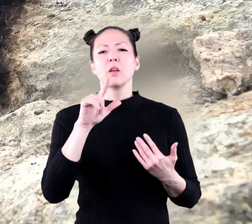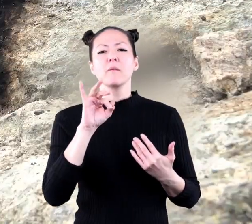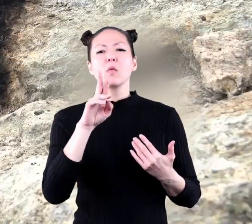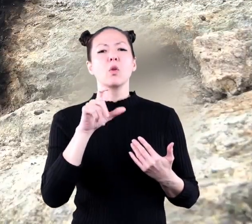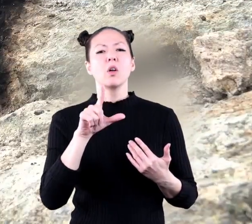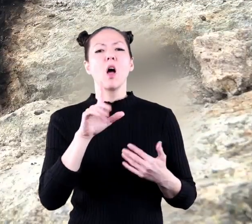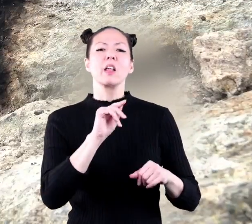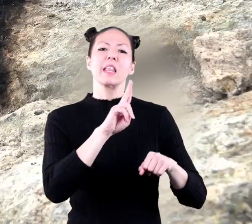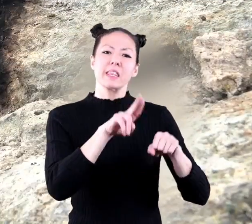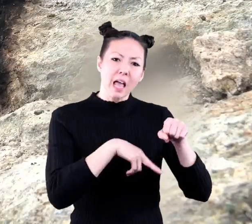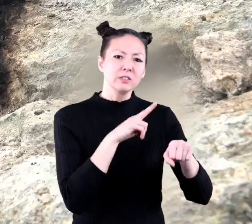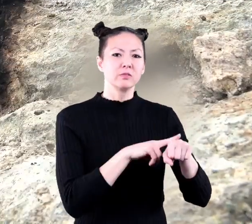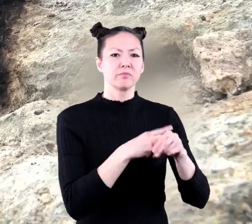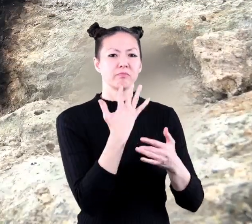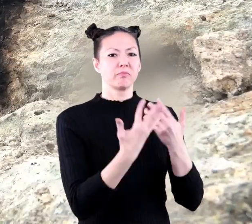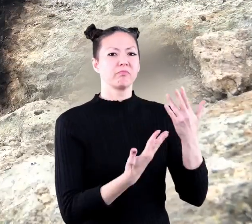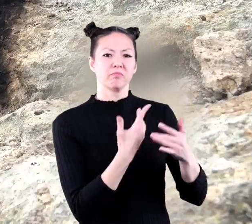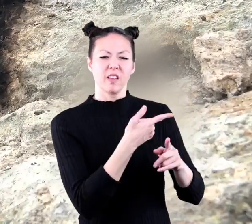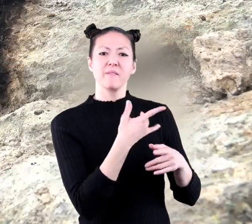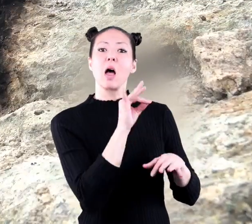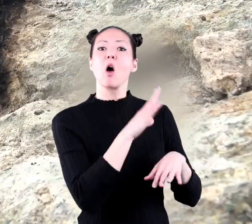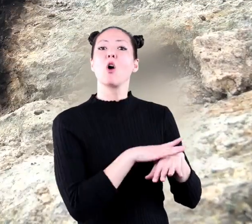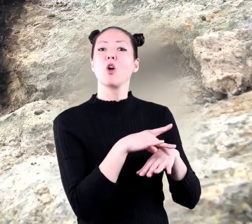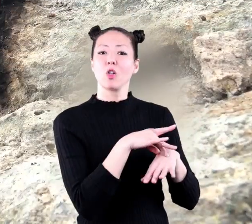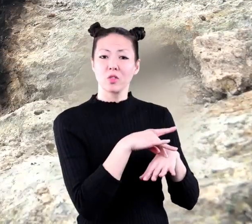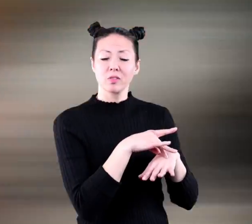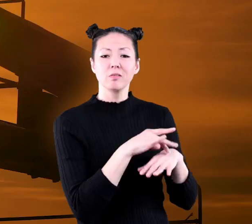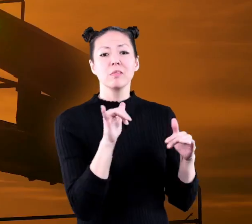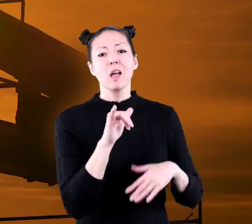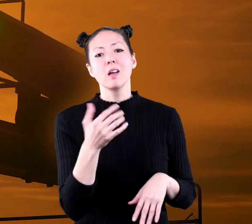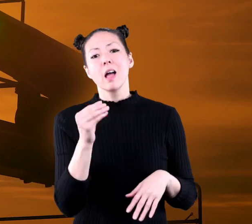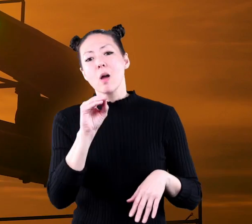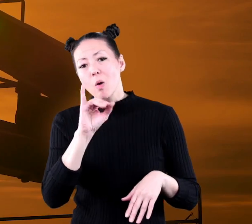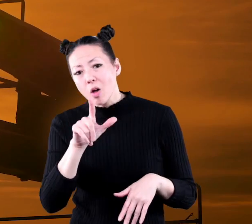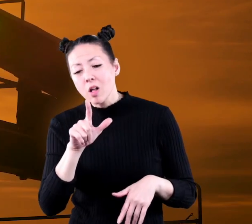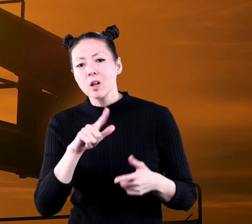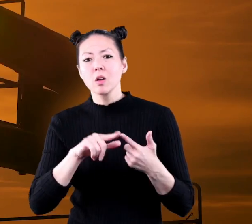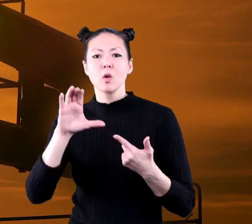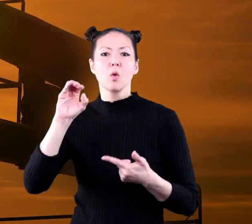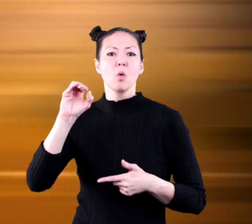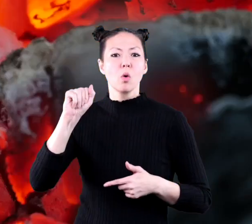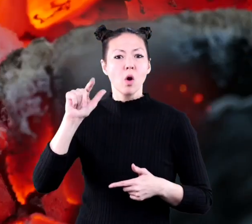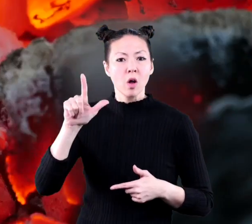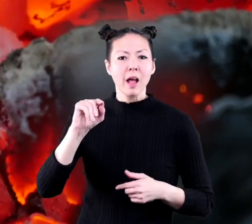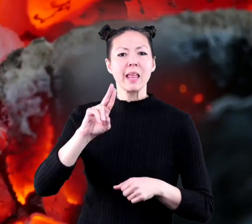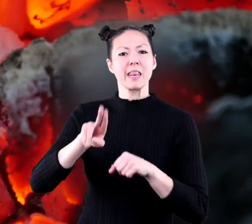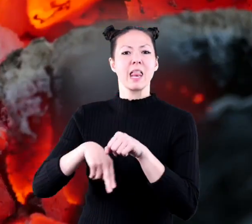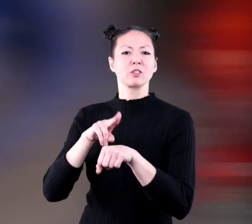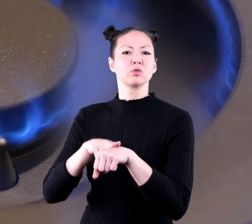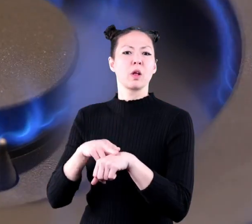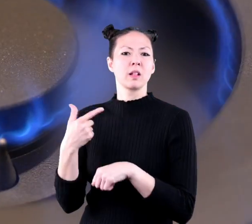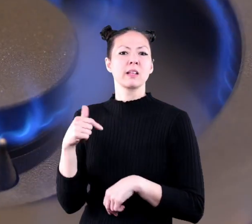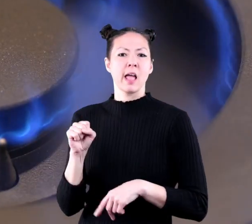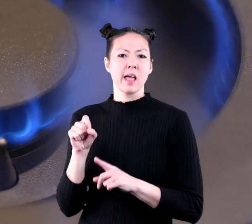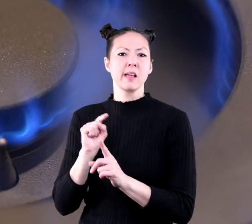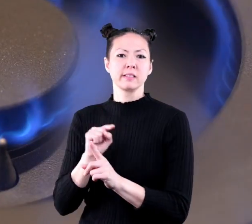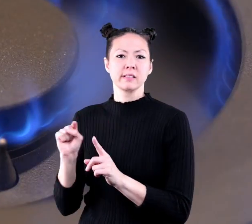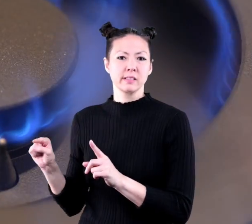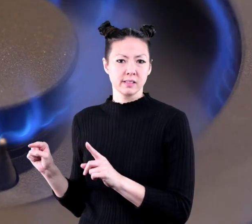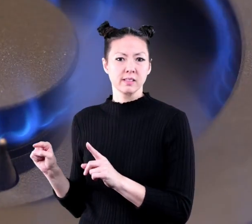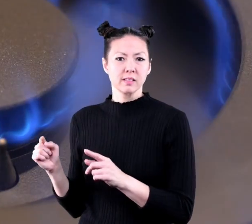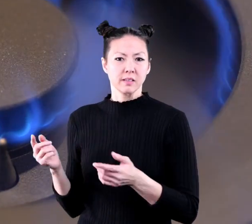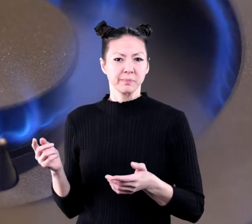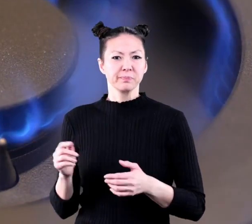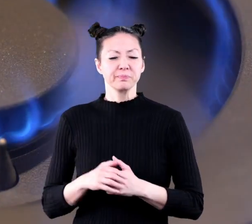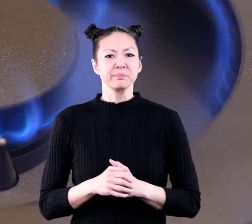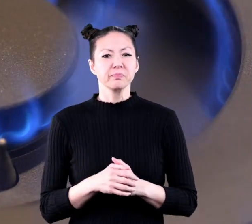fuels are natural fuels found in and on Earth, such as oil, coal, and natural gas.